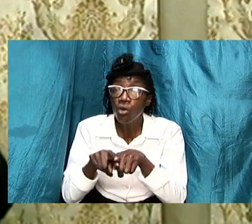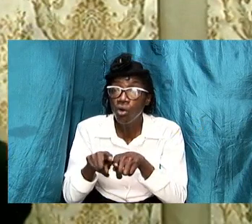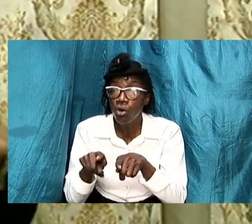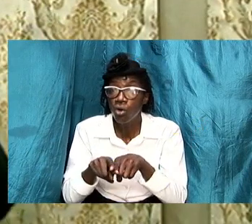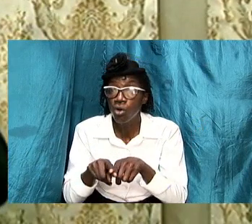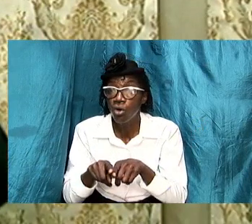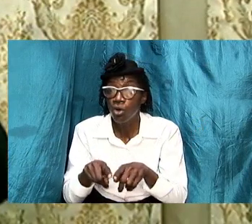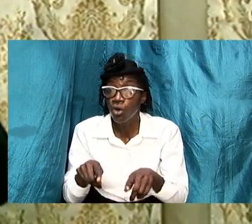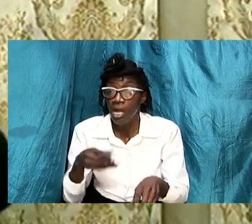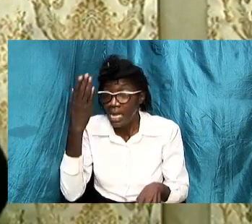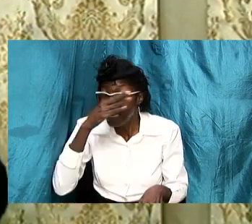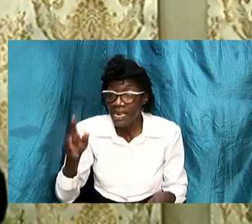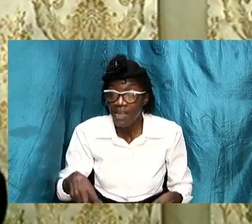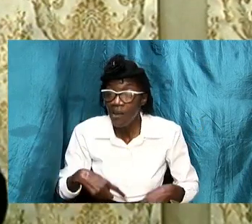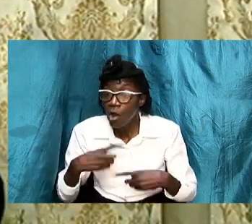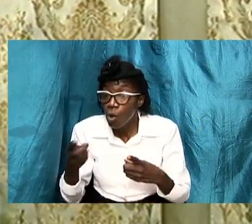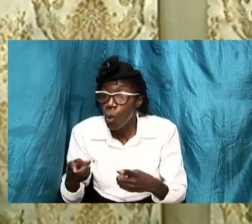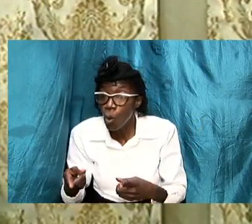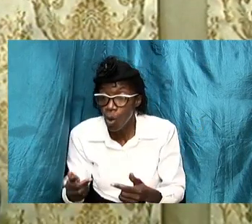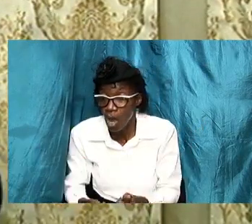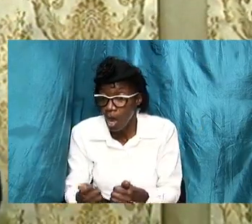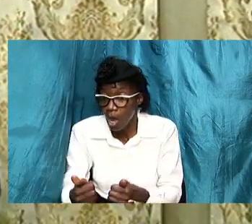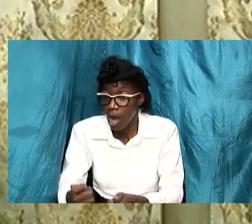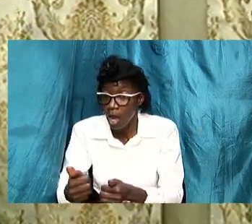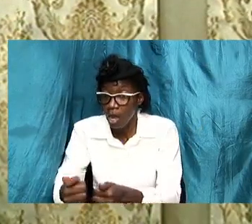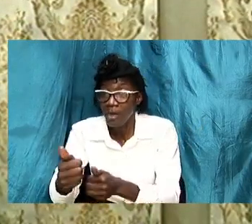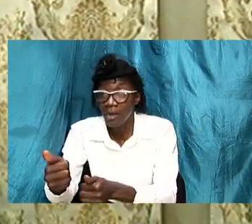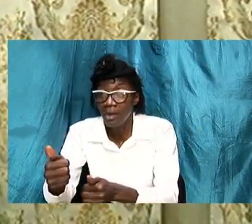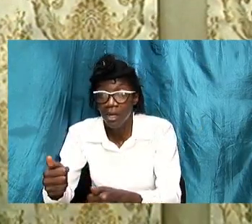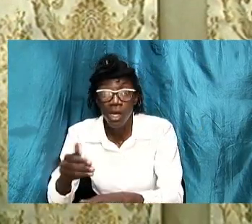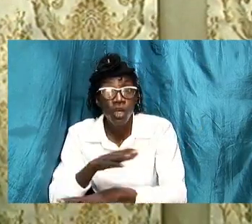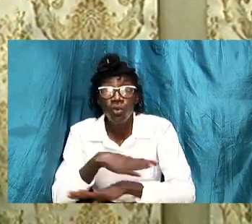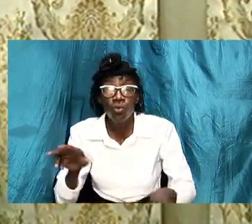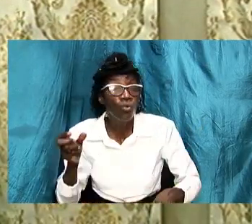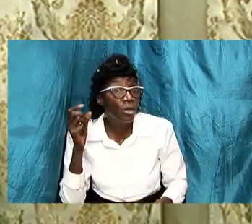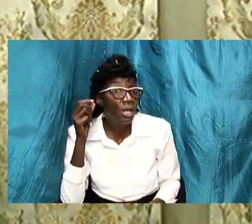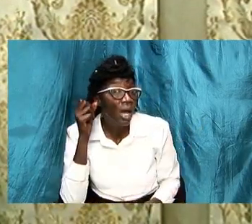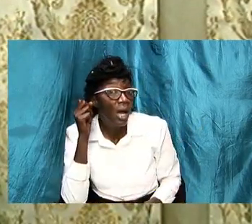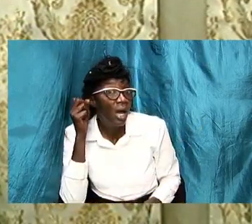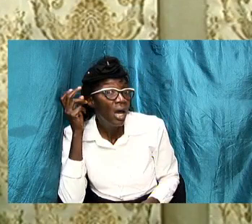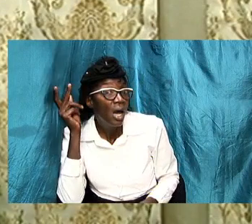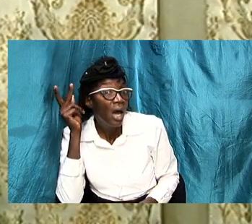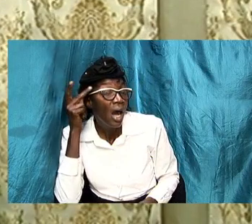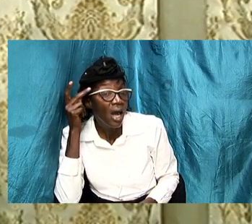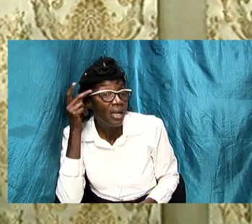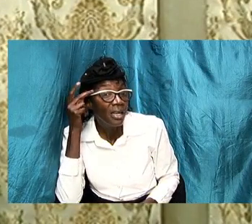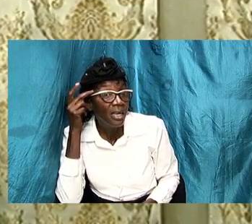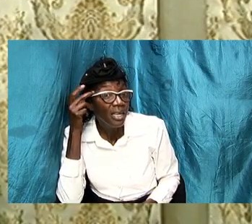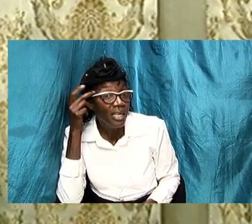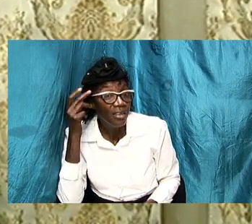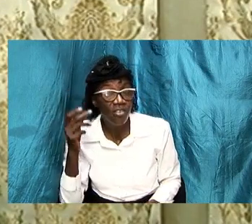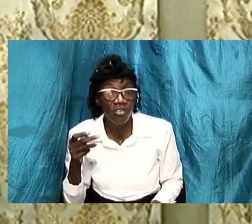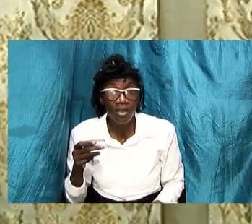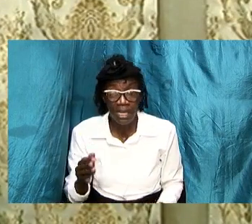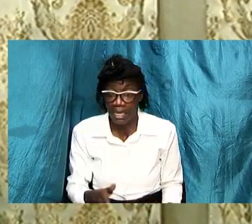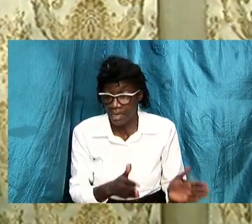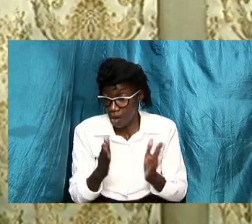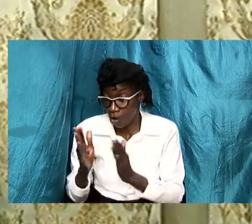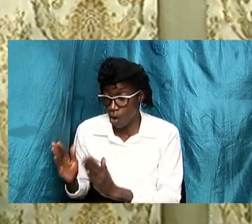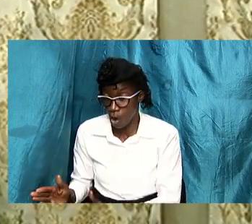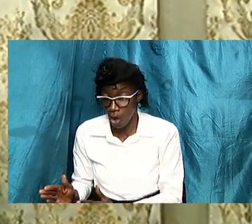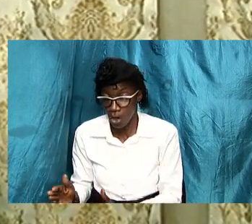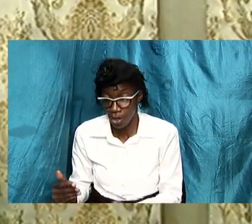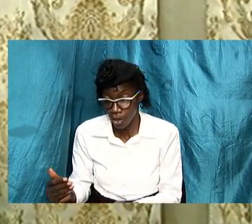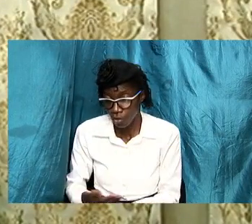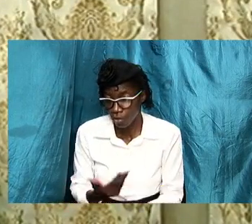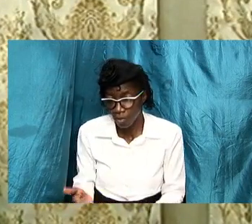any order without following through on anything without acknowledging the established order for something as